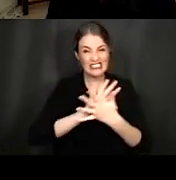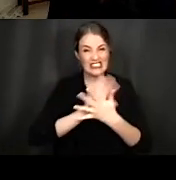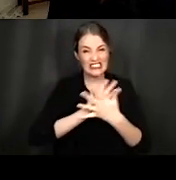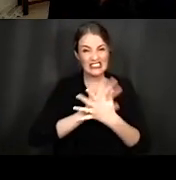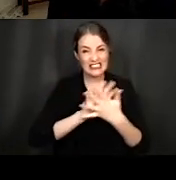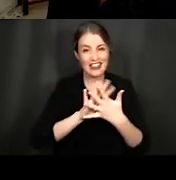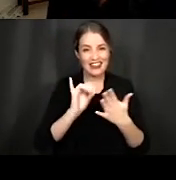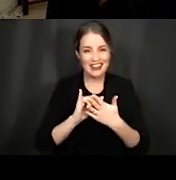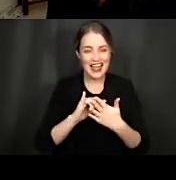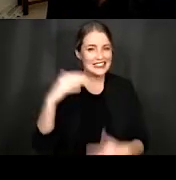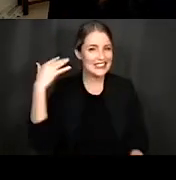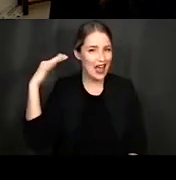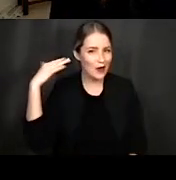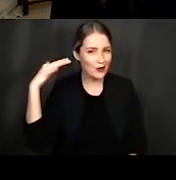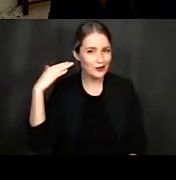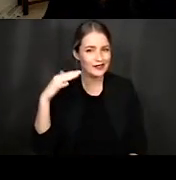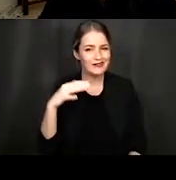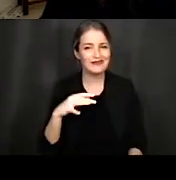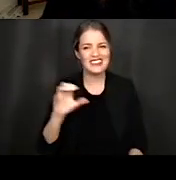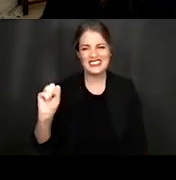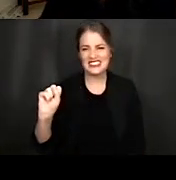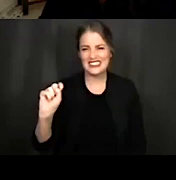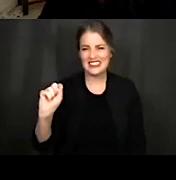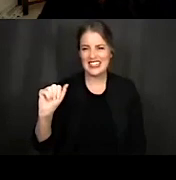static that would usually accompany this screen.